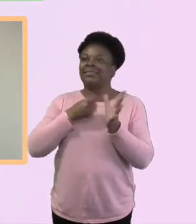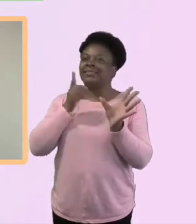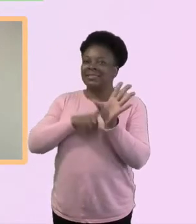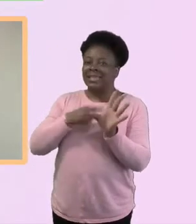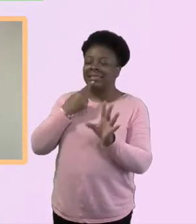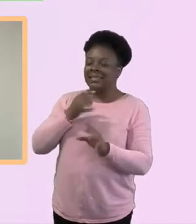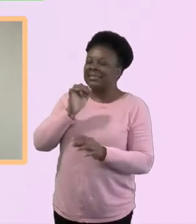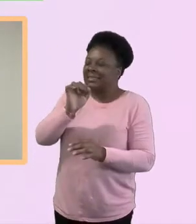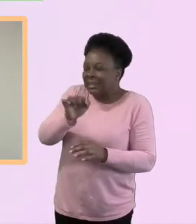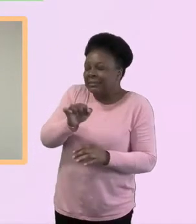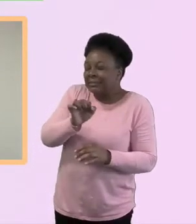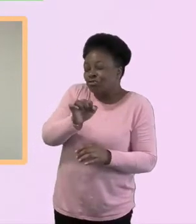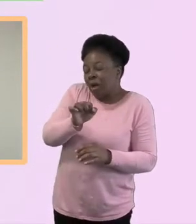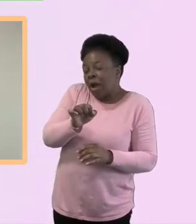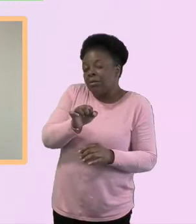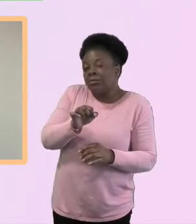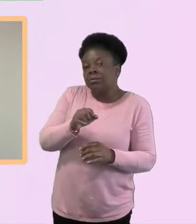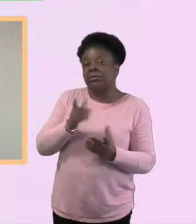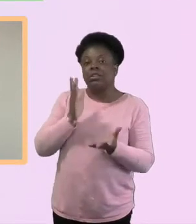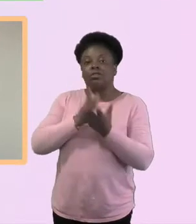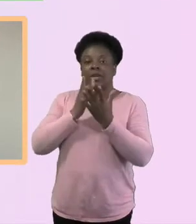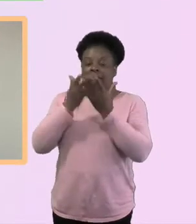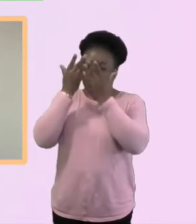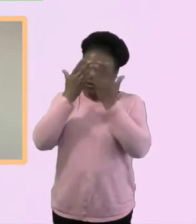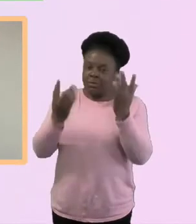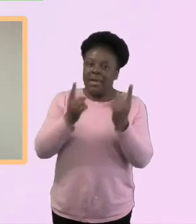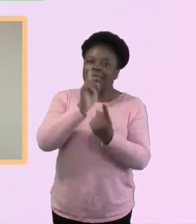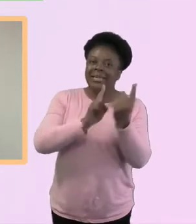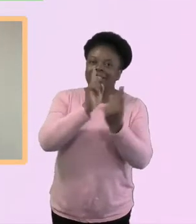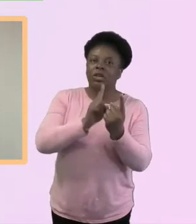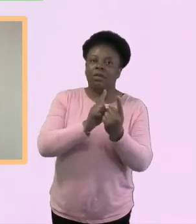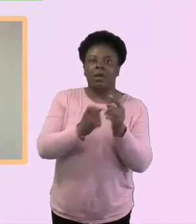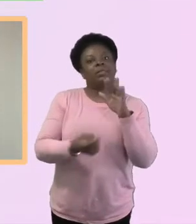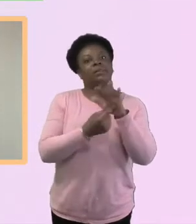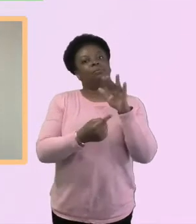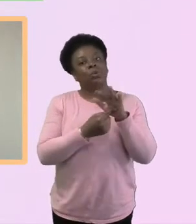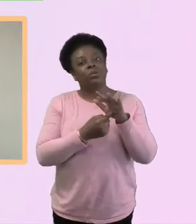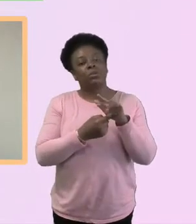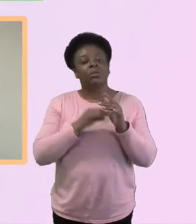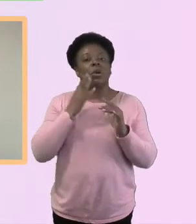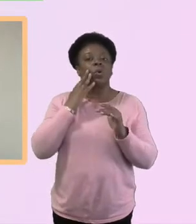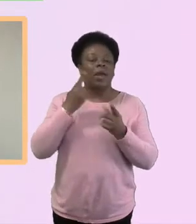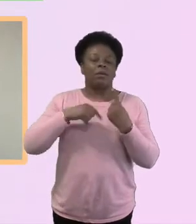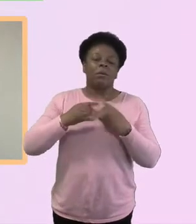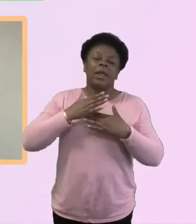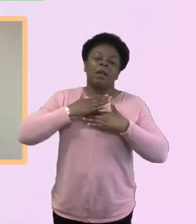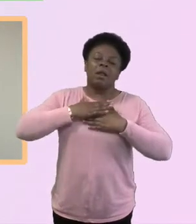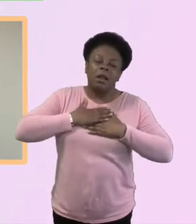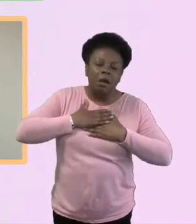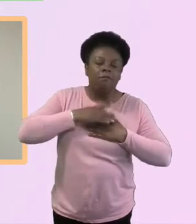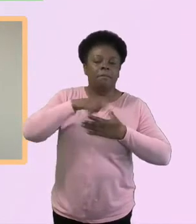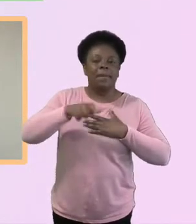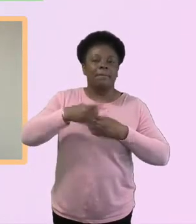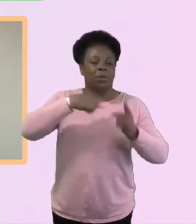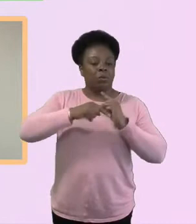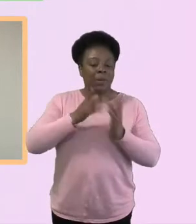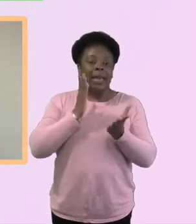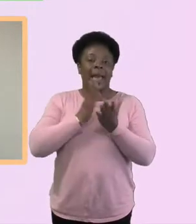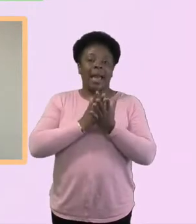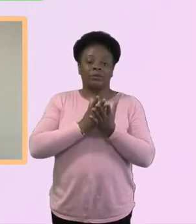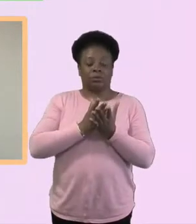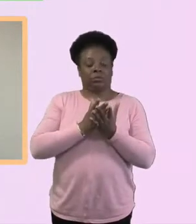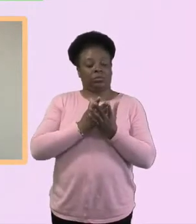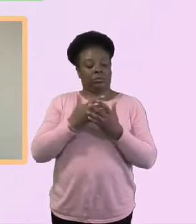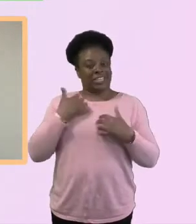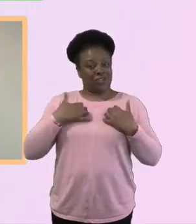loving people. As you said before, if we really love people and really are interested in their lives, who